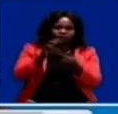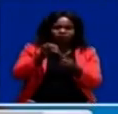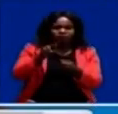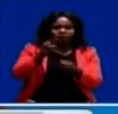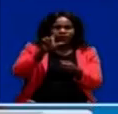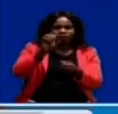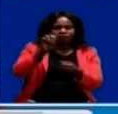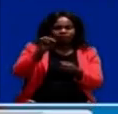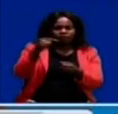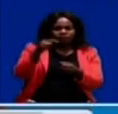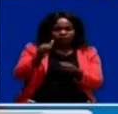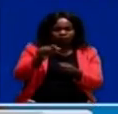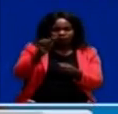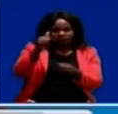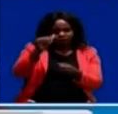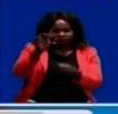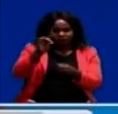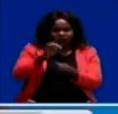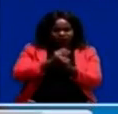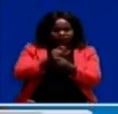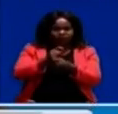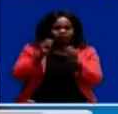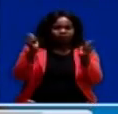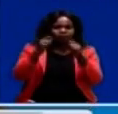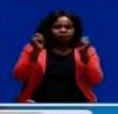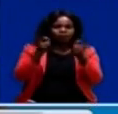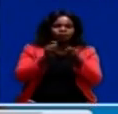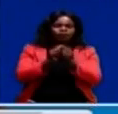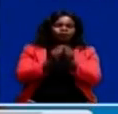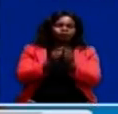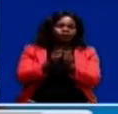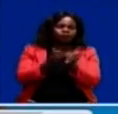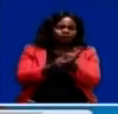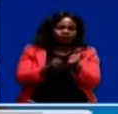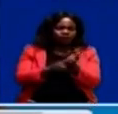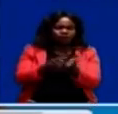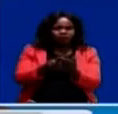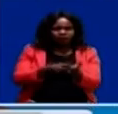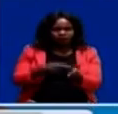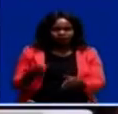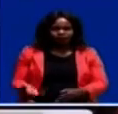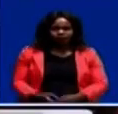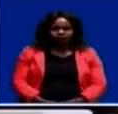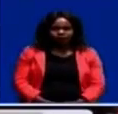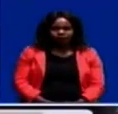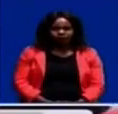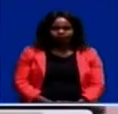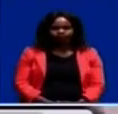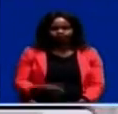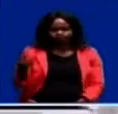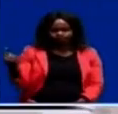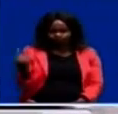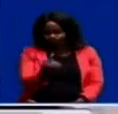2018 Sports Awards Ceremony in Lusaka. Wilson Molenga gives us a report. One by one,